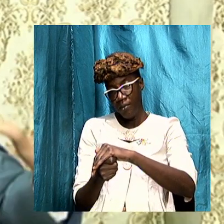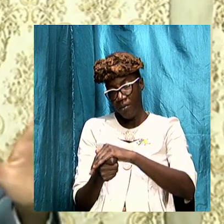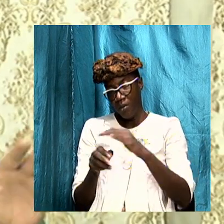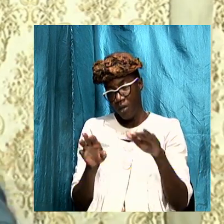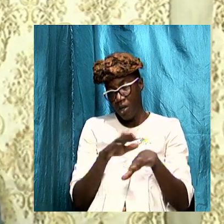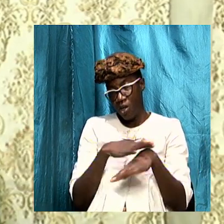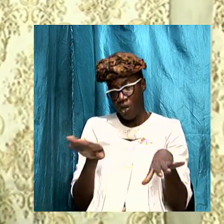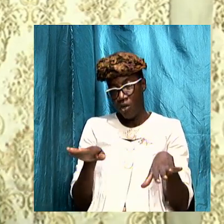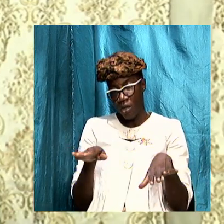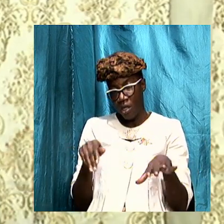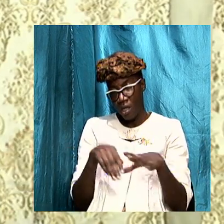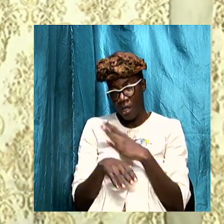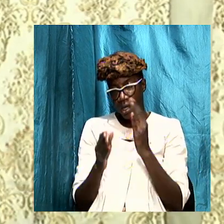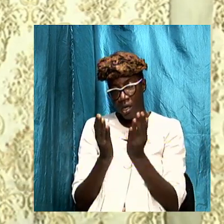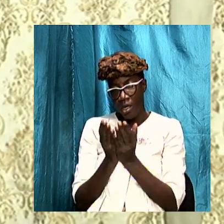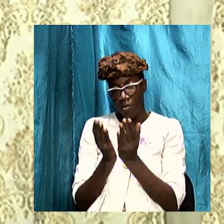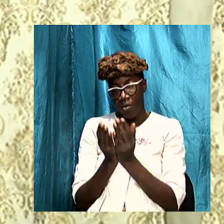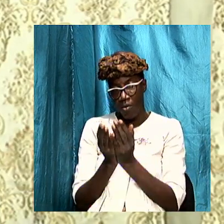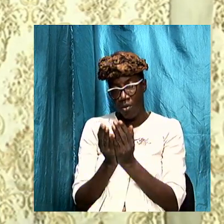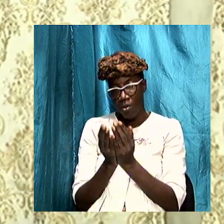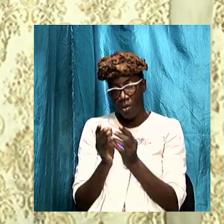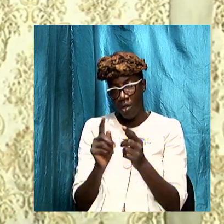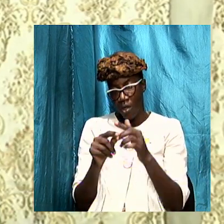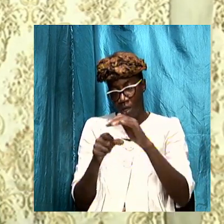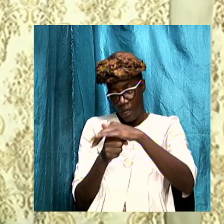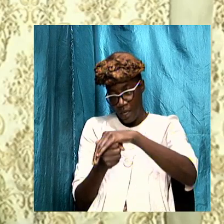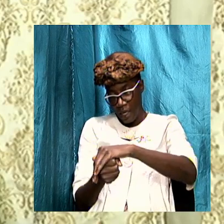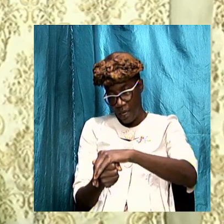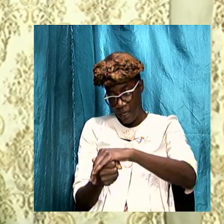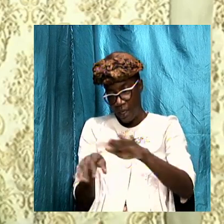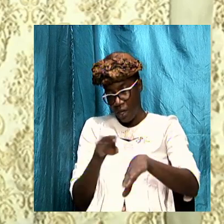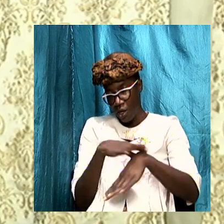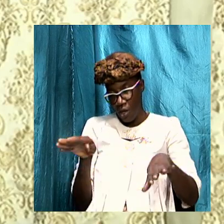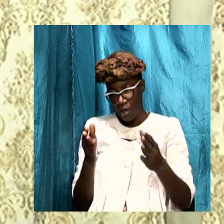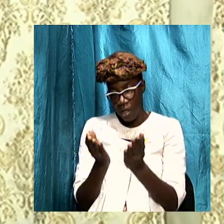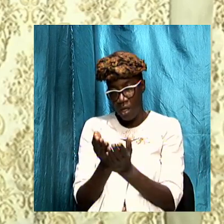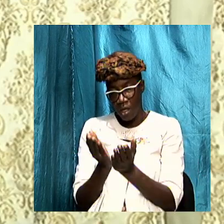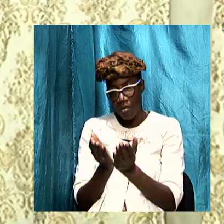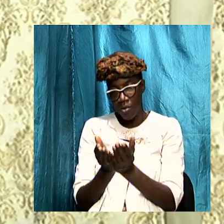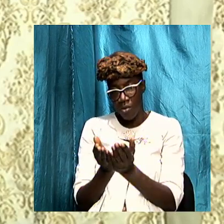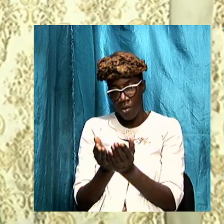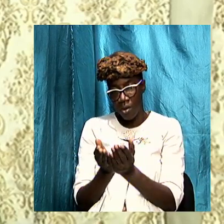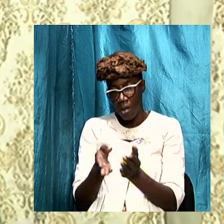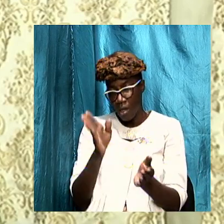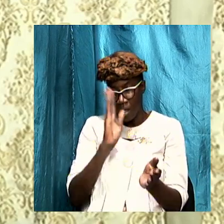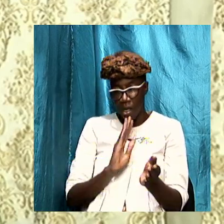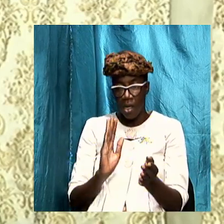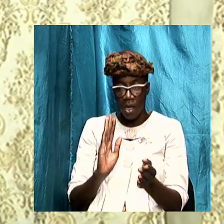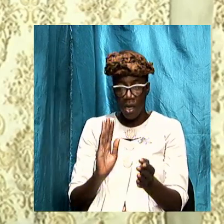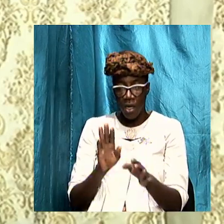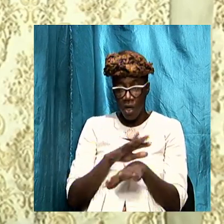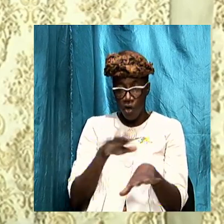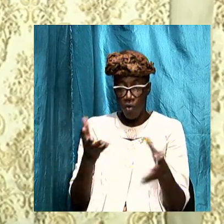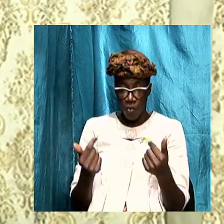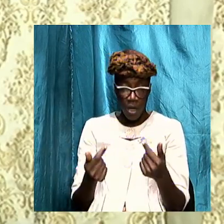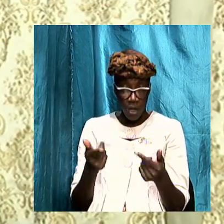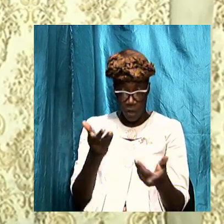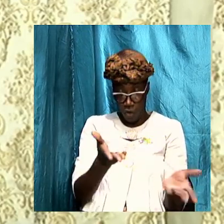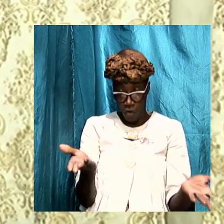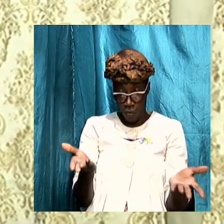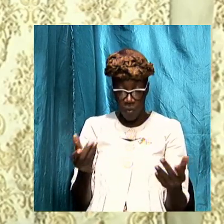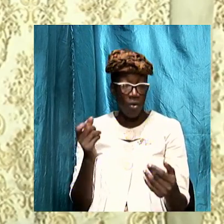nothing in the book that is to be hidden there is nothing in the book that God does not want us to understand